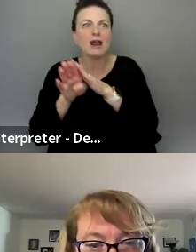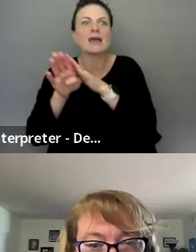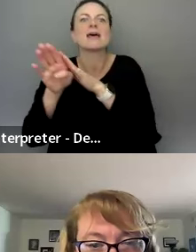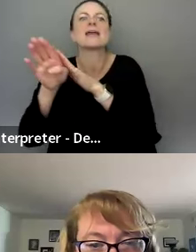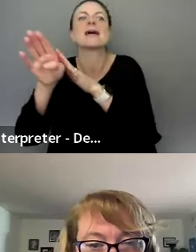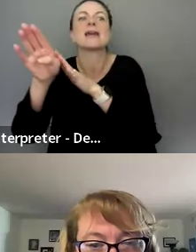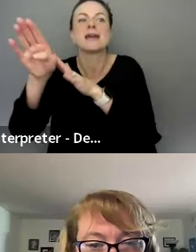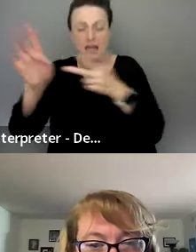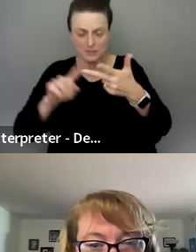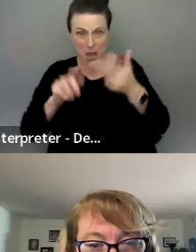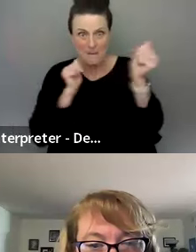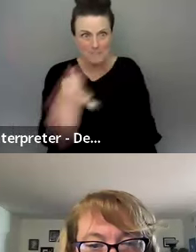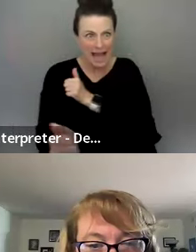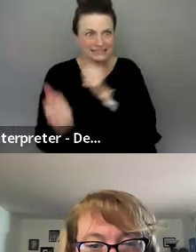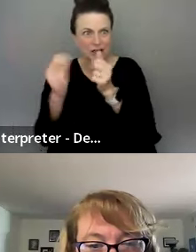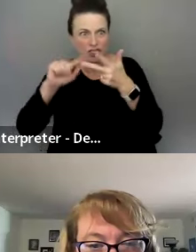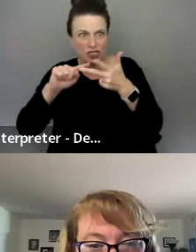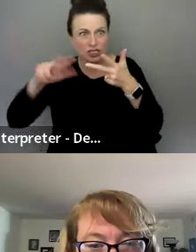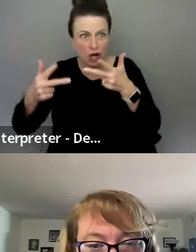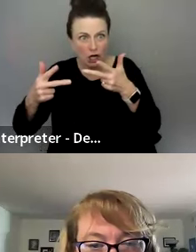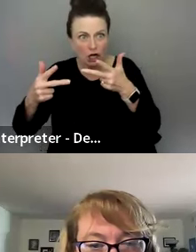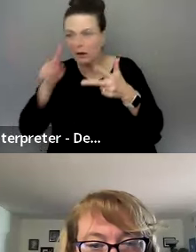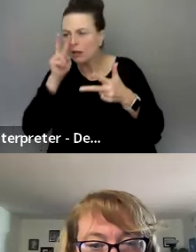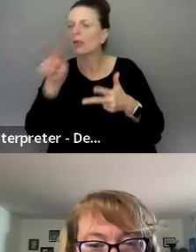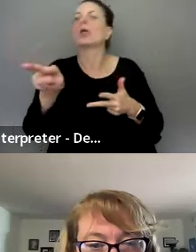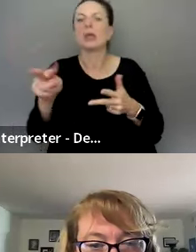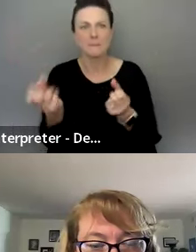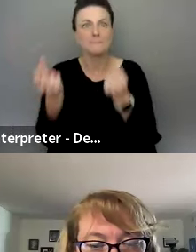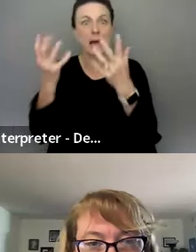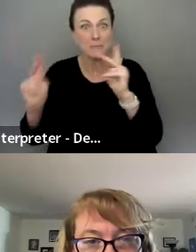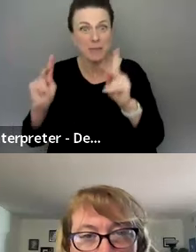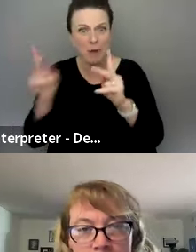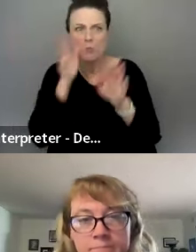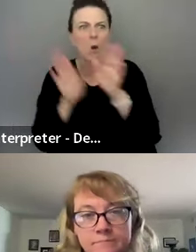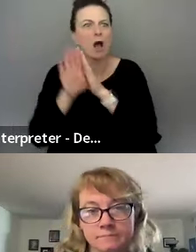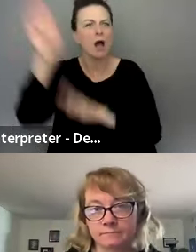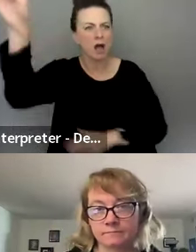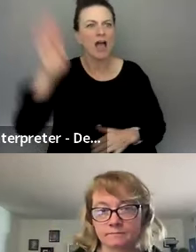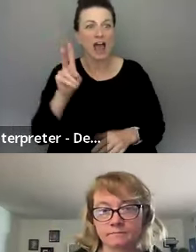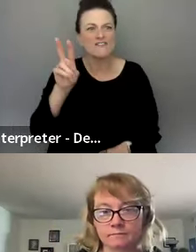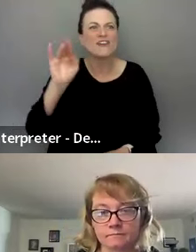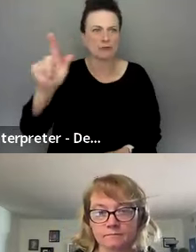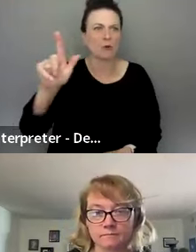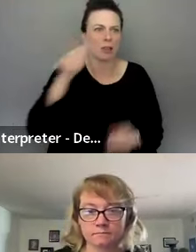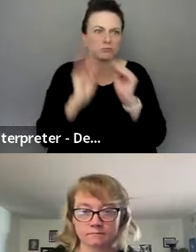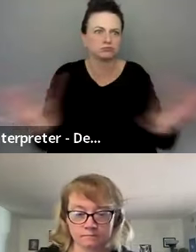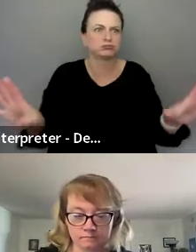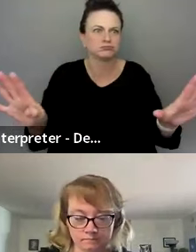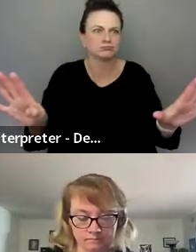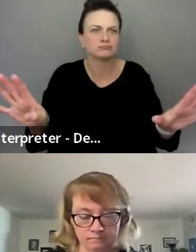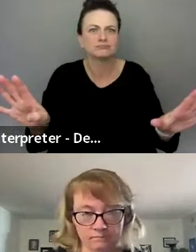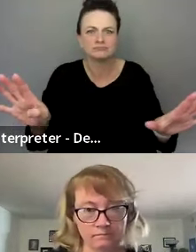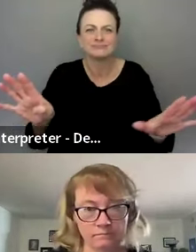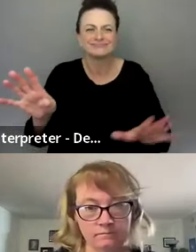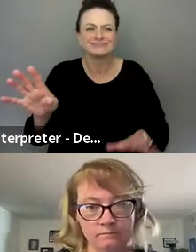third round of people, you're going to get that ramp up, and that's where your really viral stuff is going to come from. So that's where,